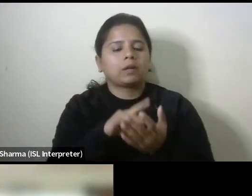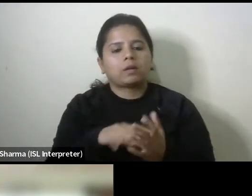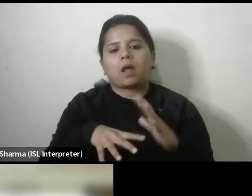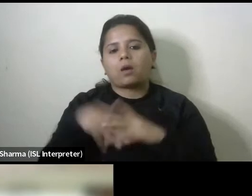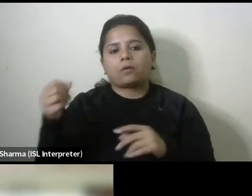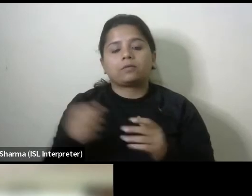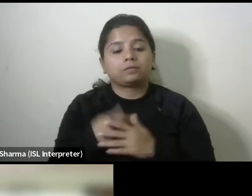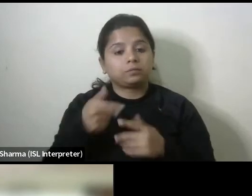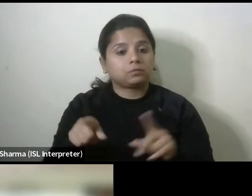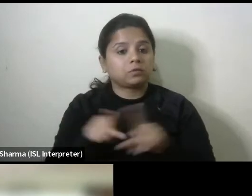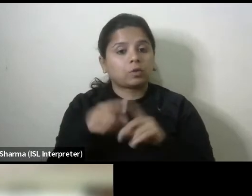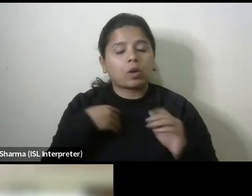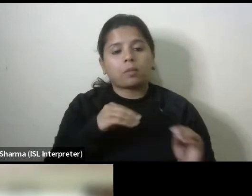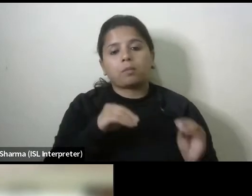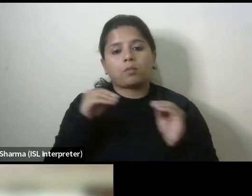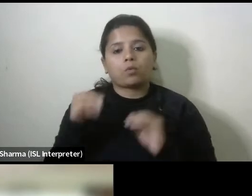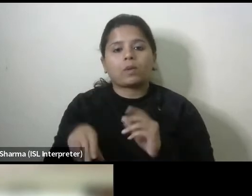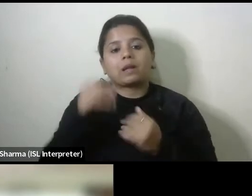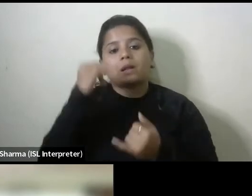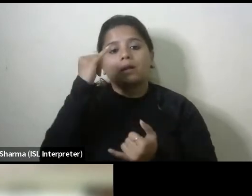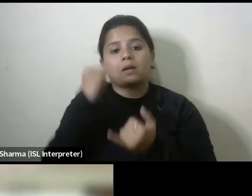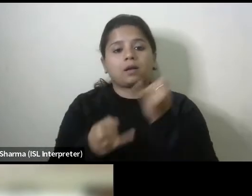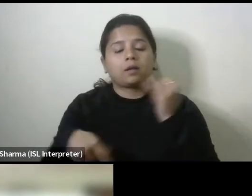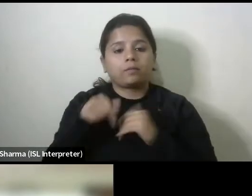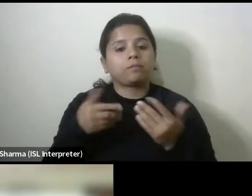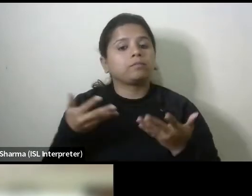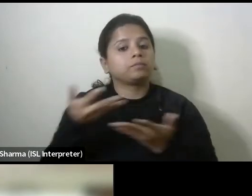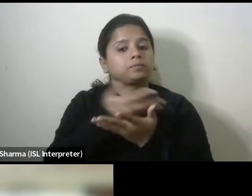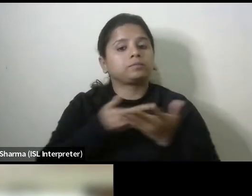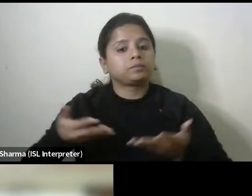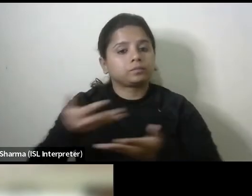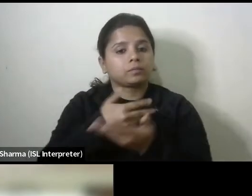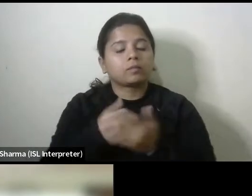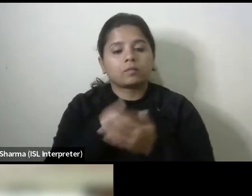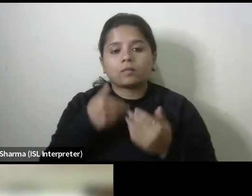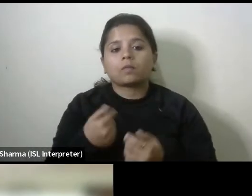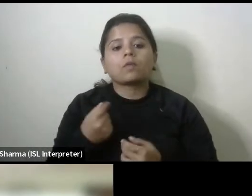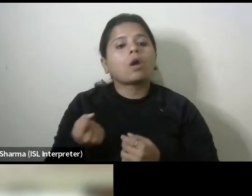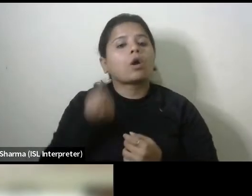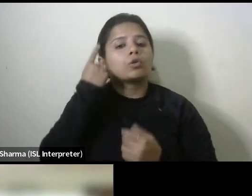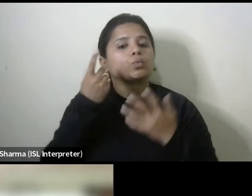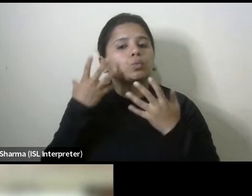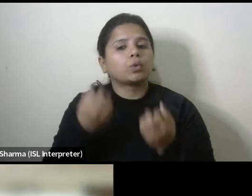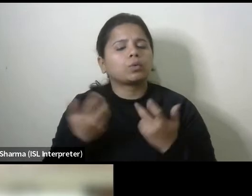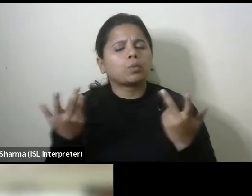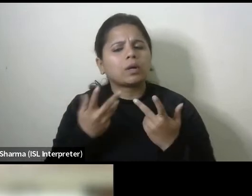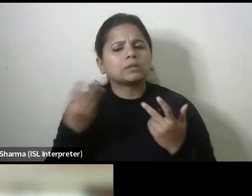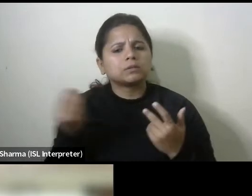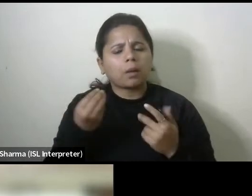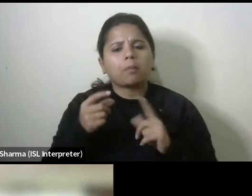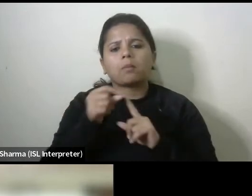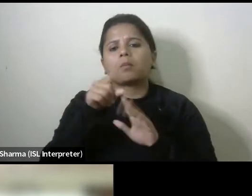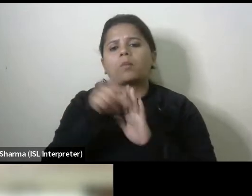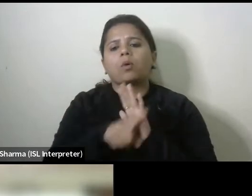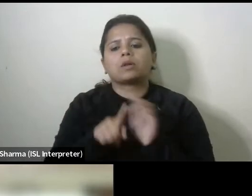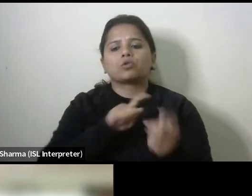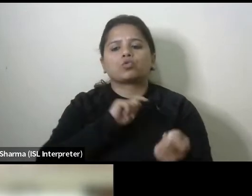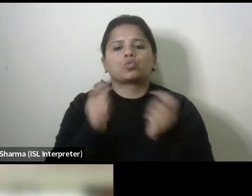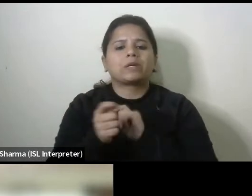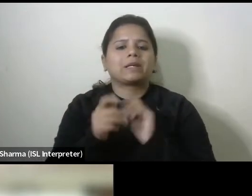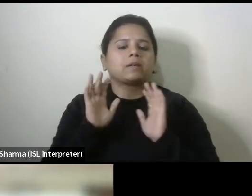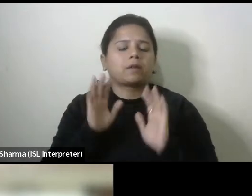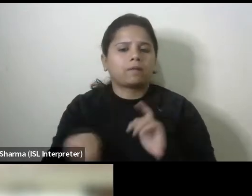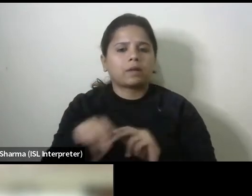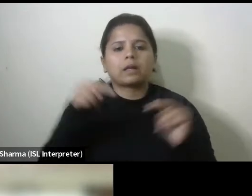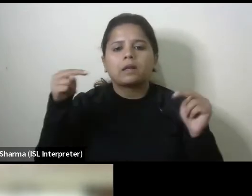on this note i will move to the last bit of the discussion which is to understand what are some of the policy changes required to